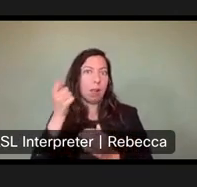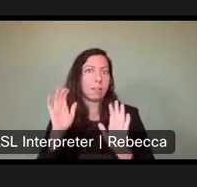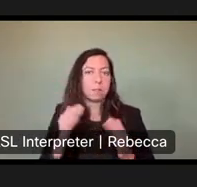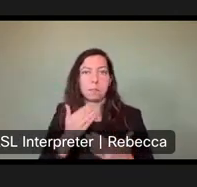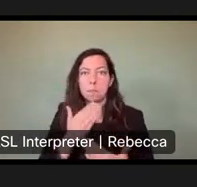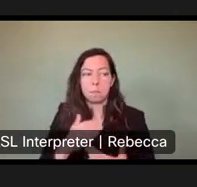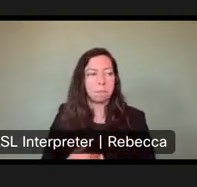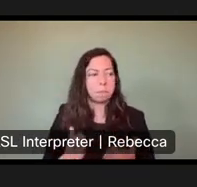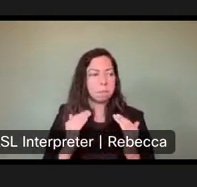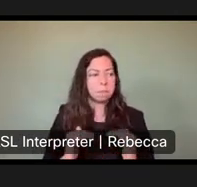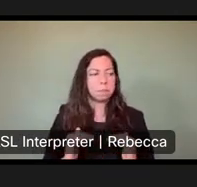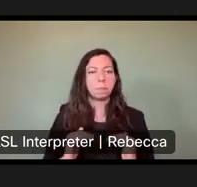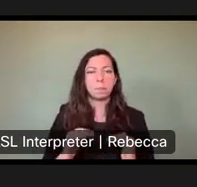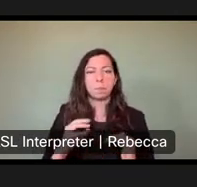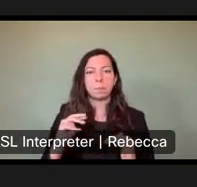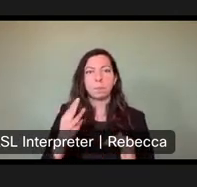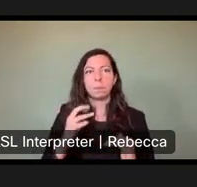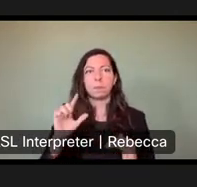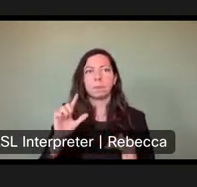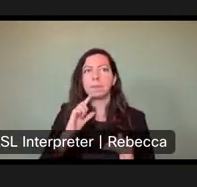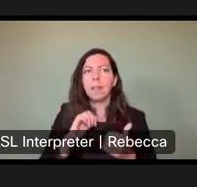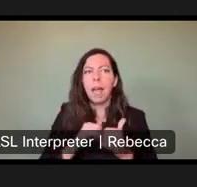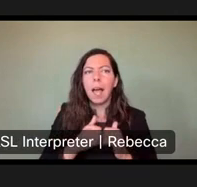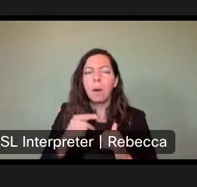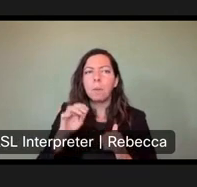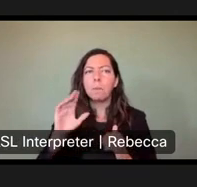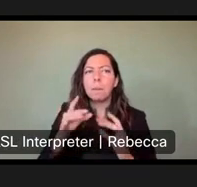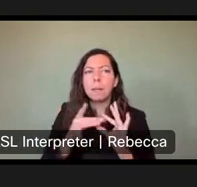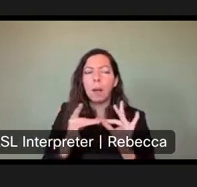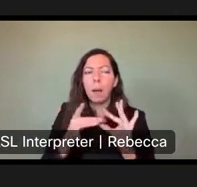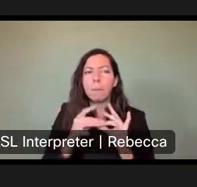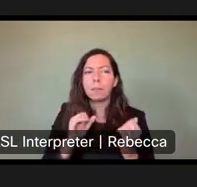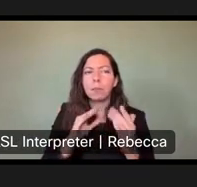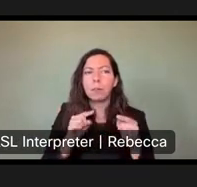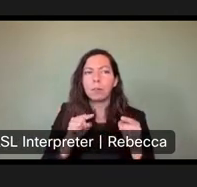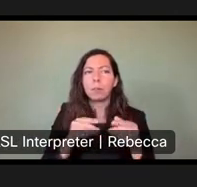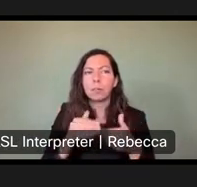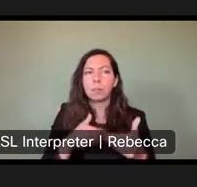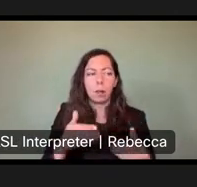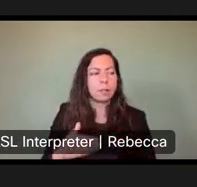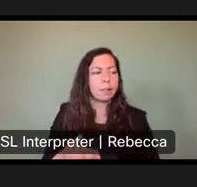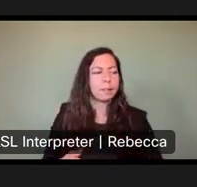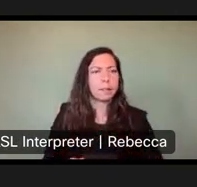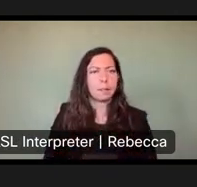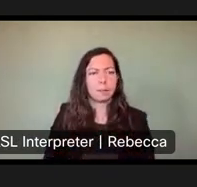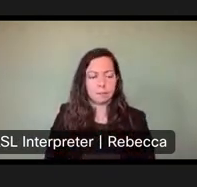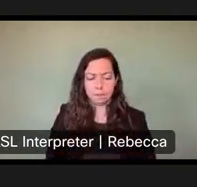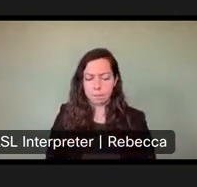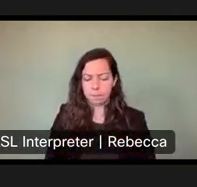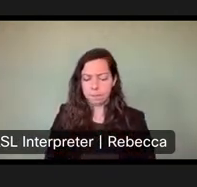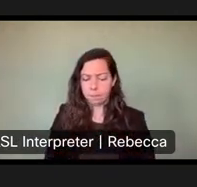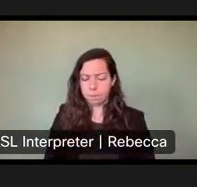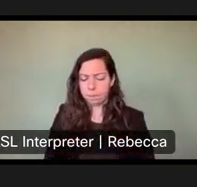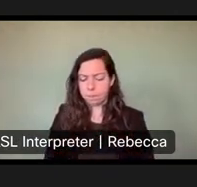Uh, Michael also asked, how will the public comments be addressed and wait in the process? Assessed and wait in the process.